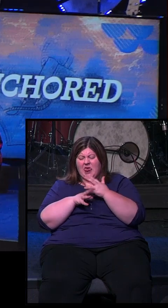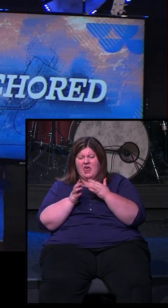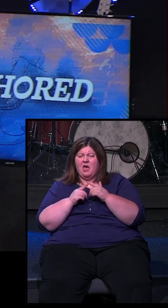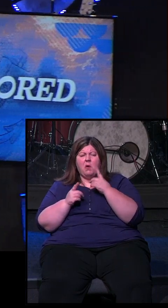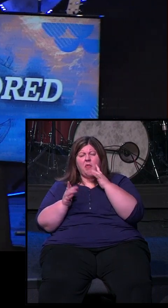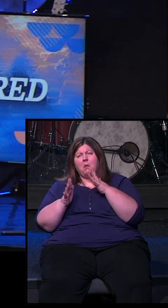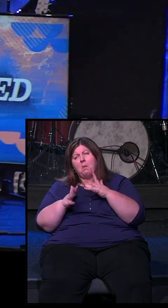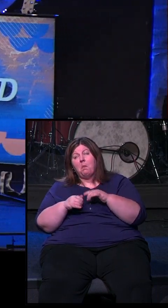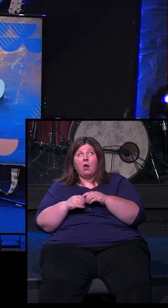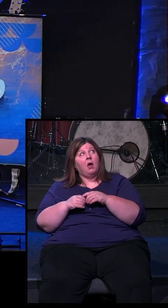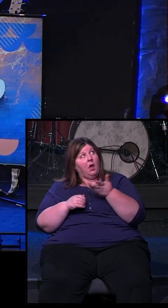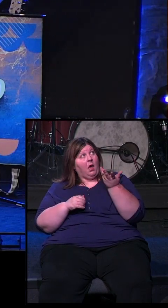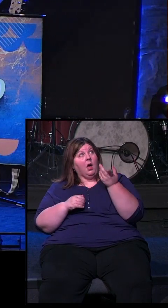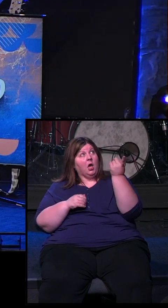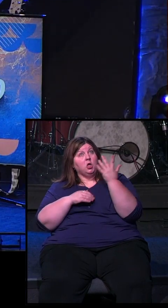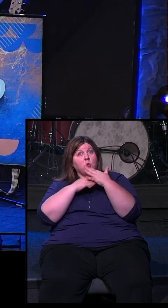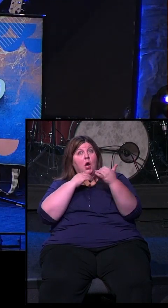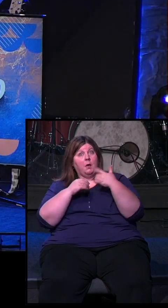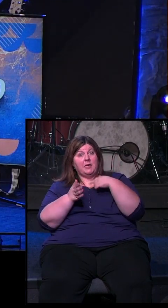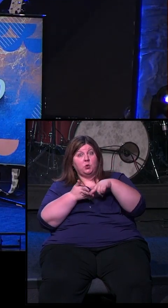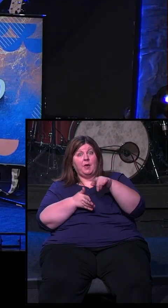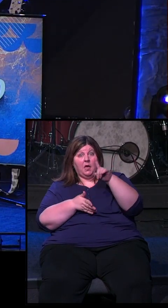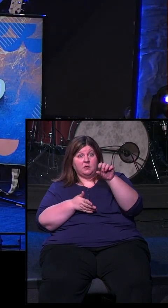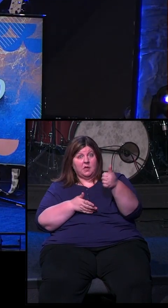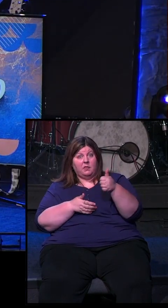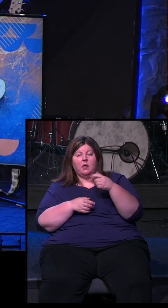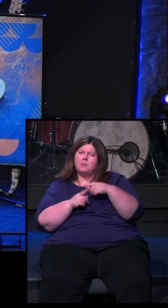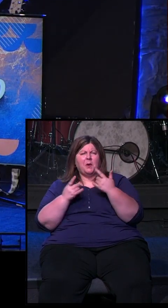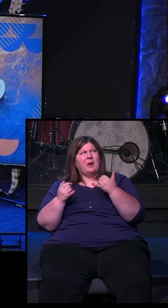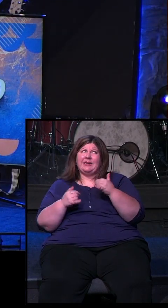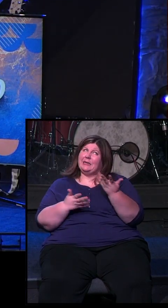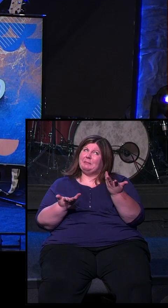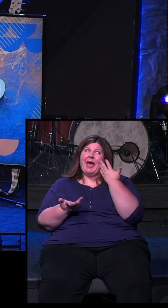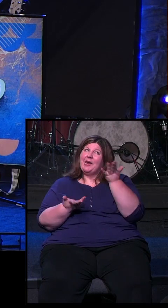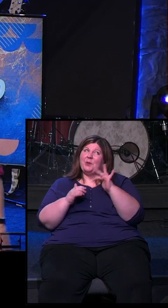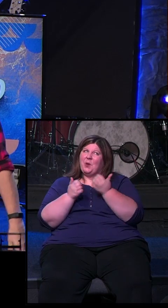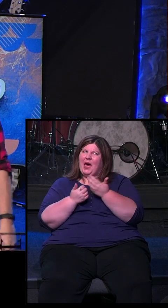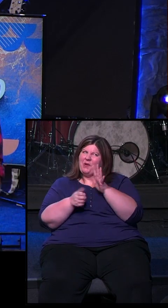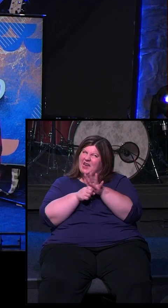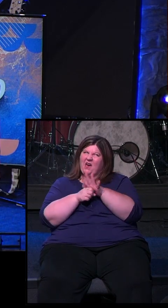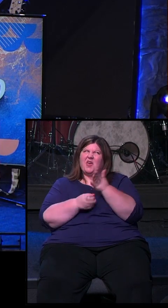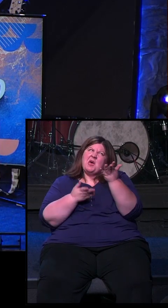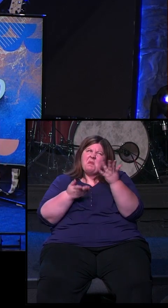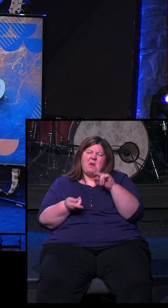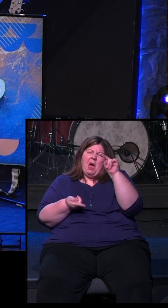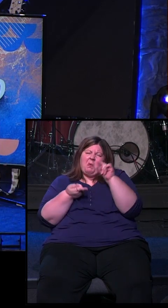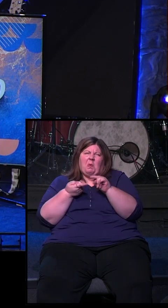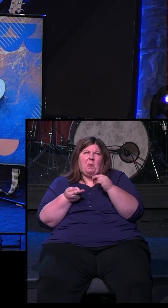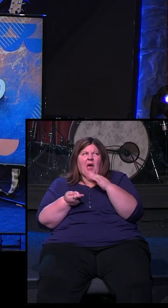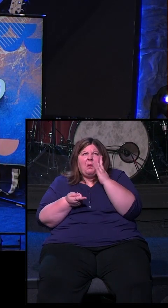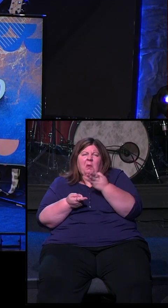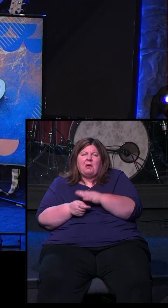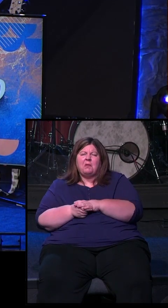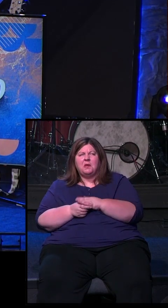Like, well, God, you know, I know you've called me to tithe, but you know, right now during this time, I just, I don't know how you're going to come through for me. Maybe I better take matters into my own hands